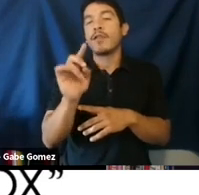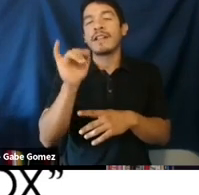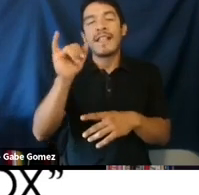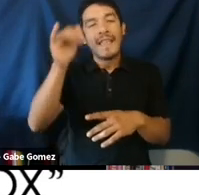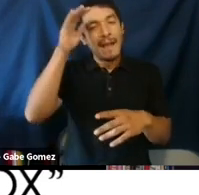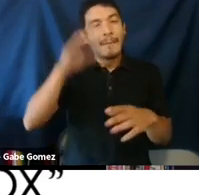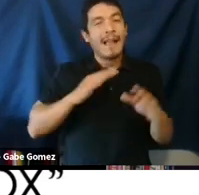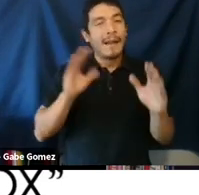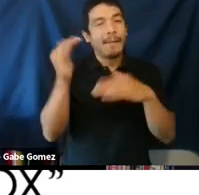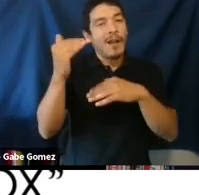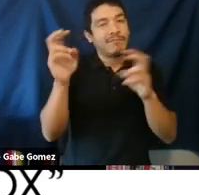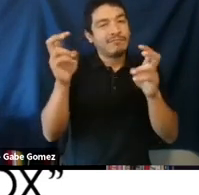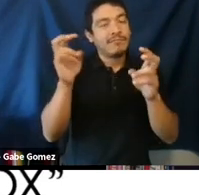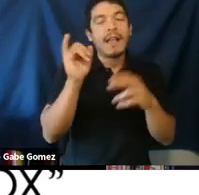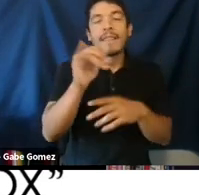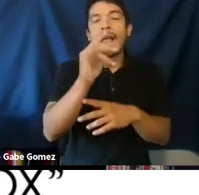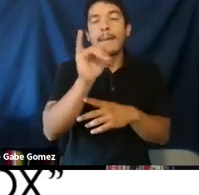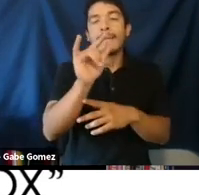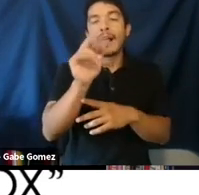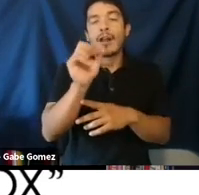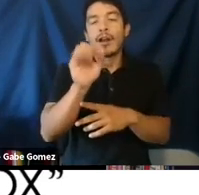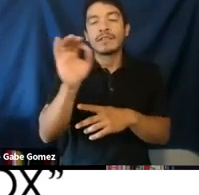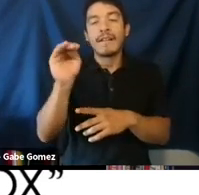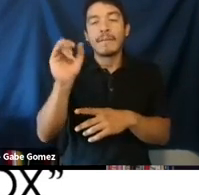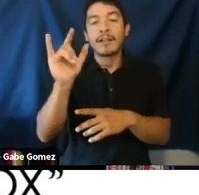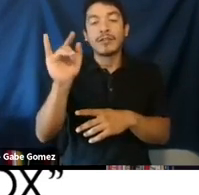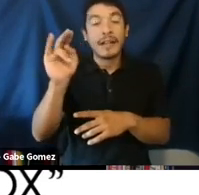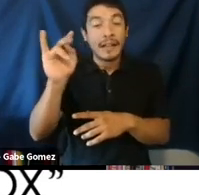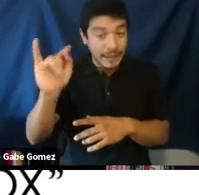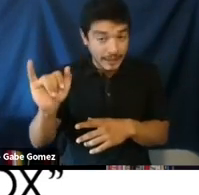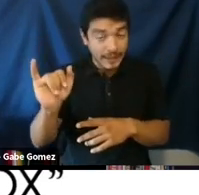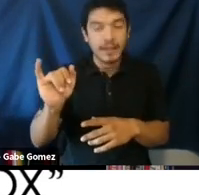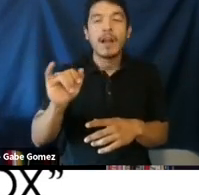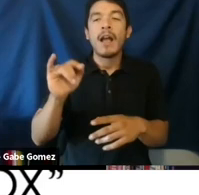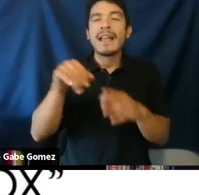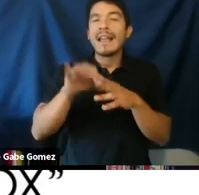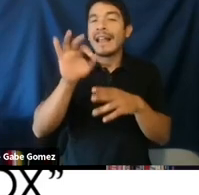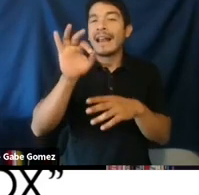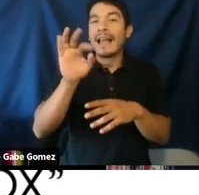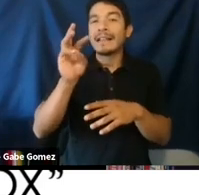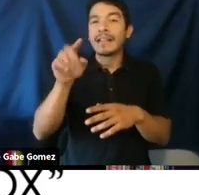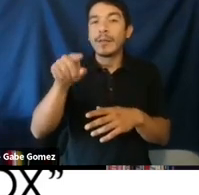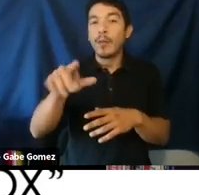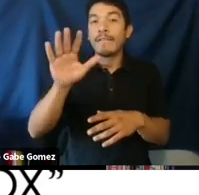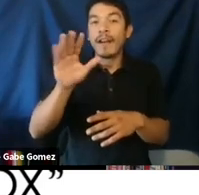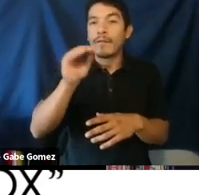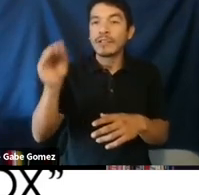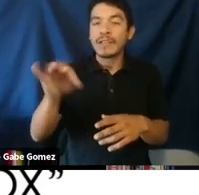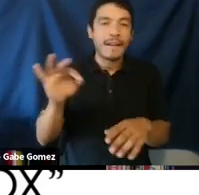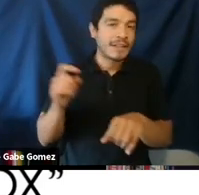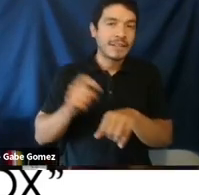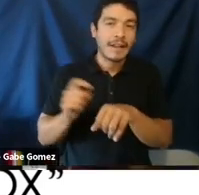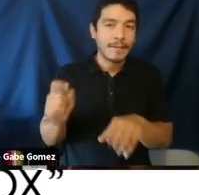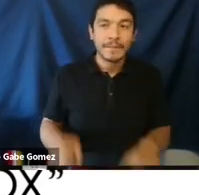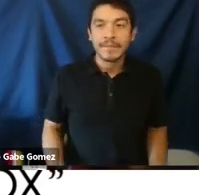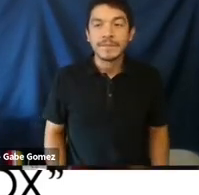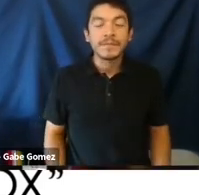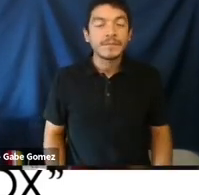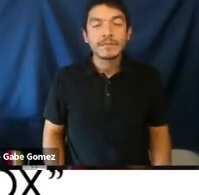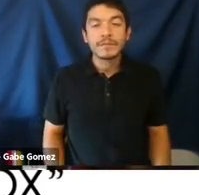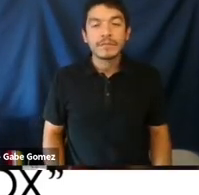Overall, streamers reinforced the man box or those pillars of masculinity in about 96